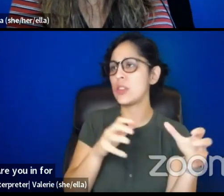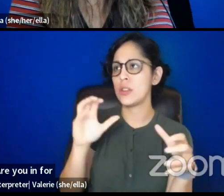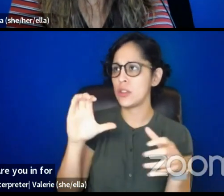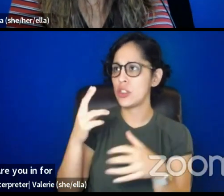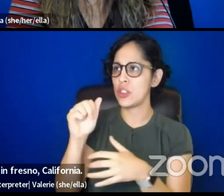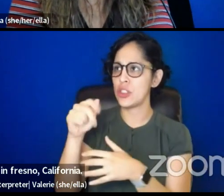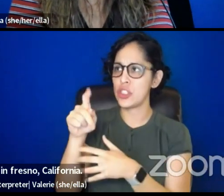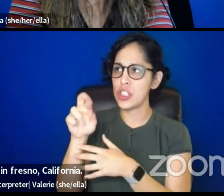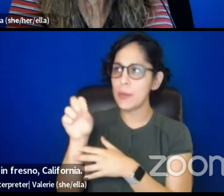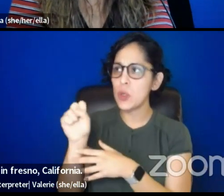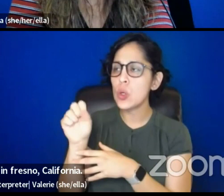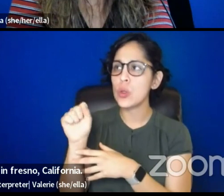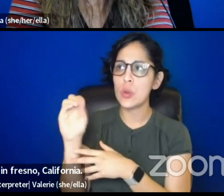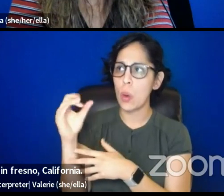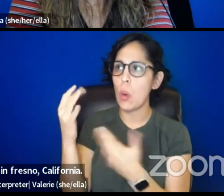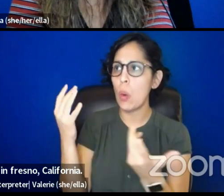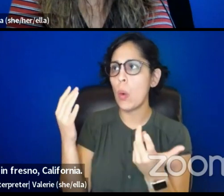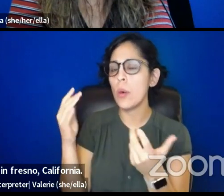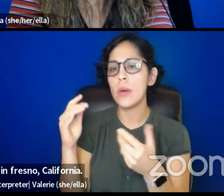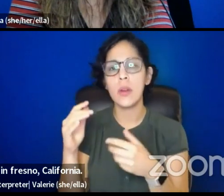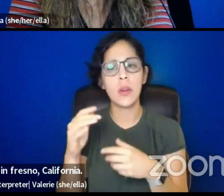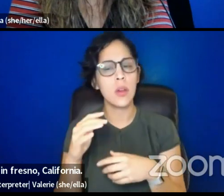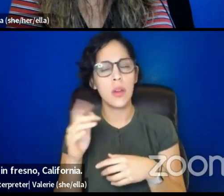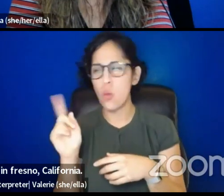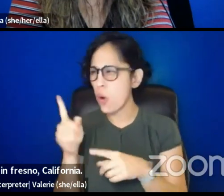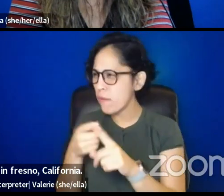Remind me where Fresno is. South, middle. central.